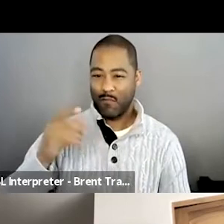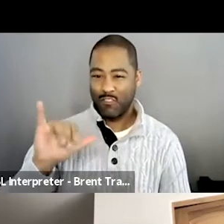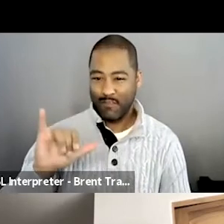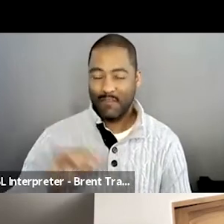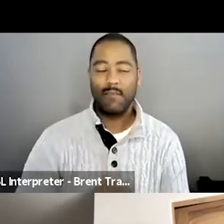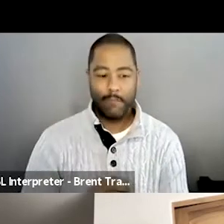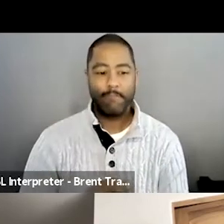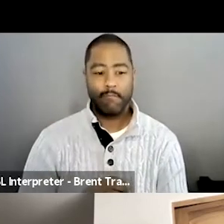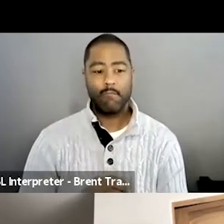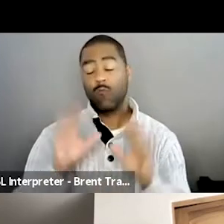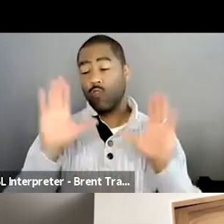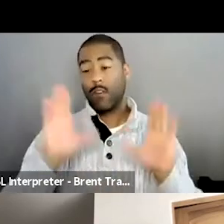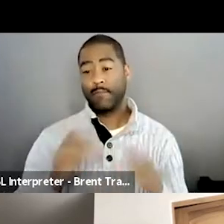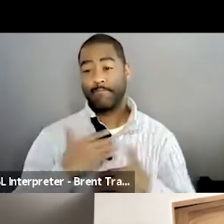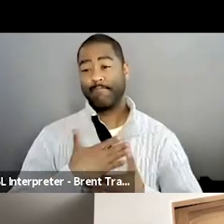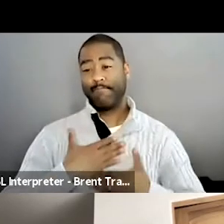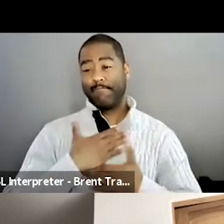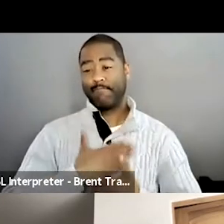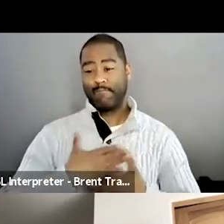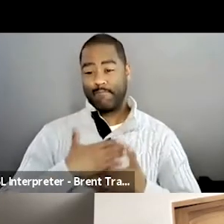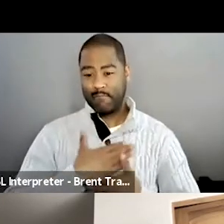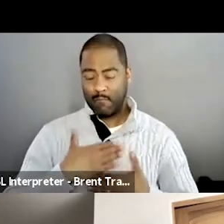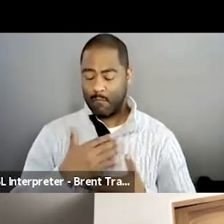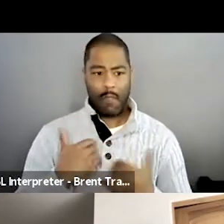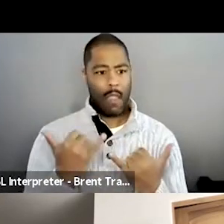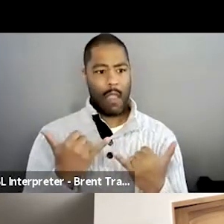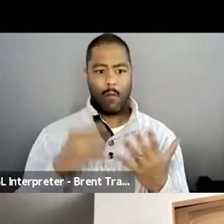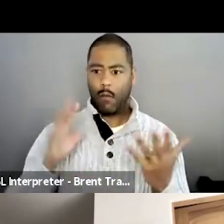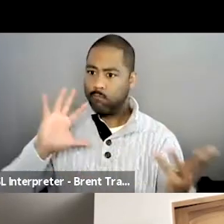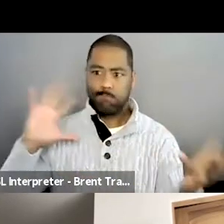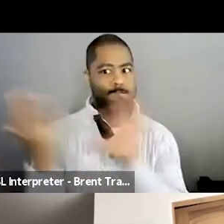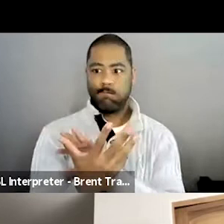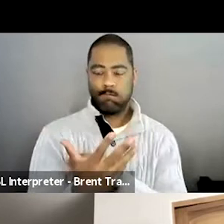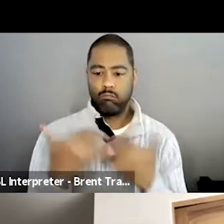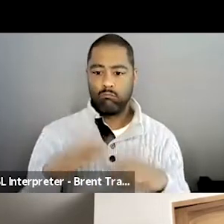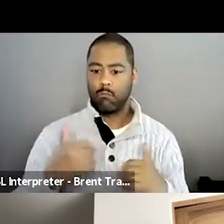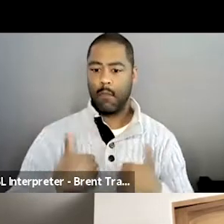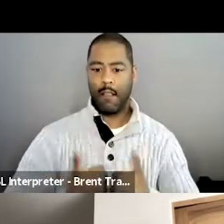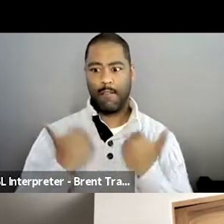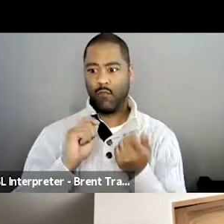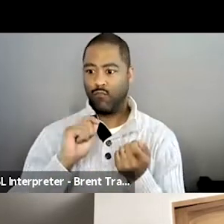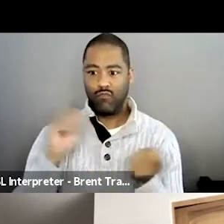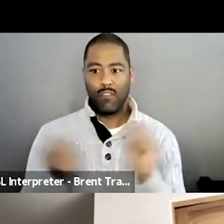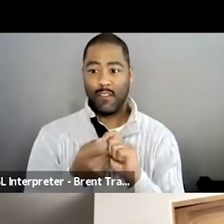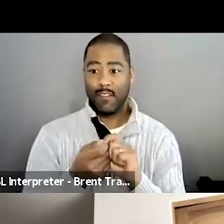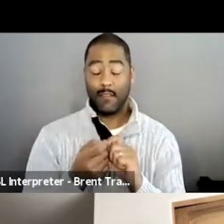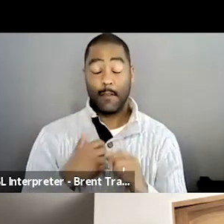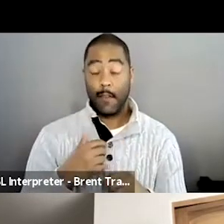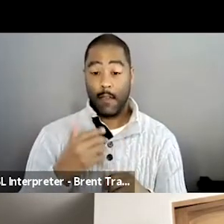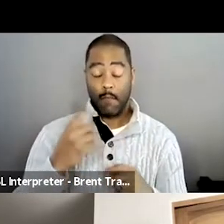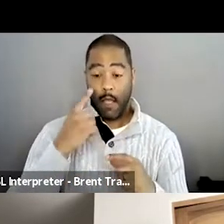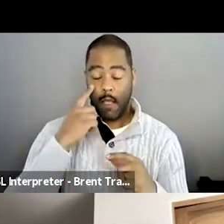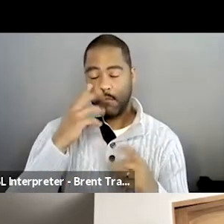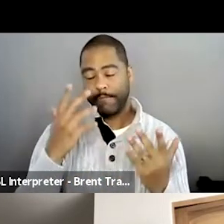turned my life around in a way that I had never expected. It's really eye-opening looking at the film